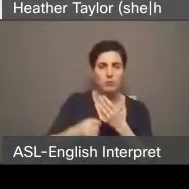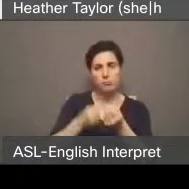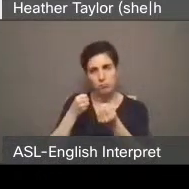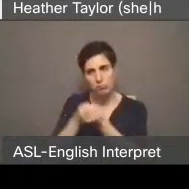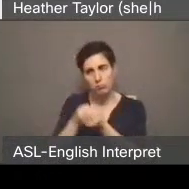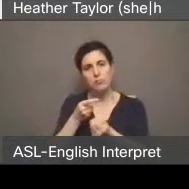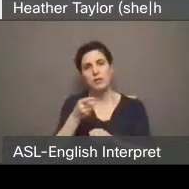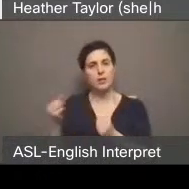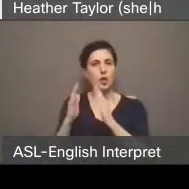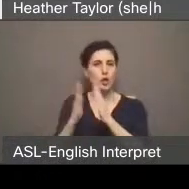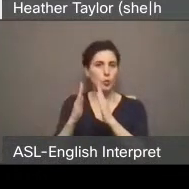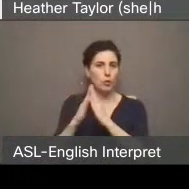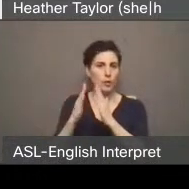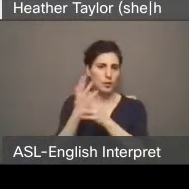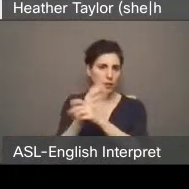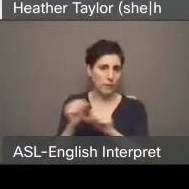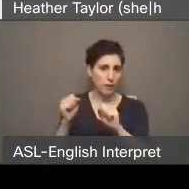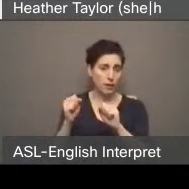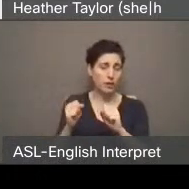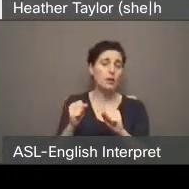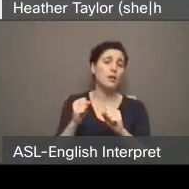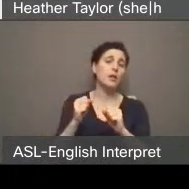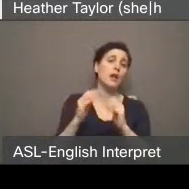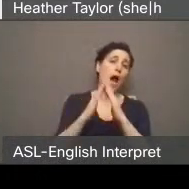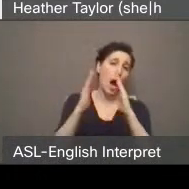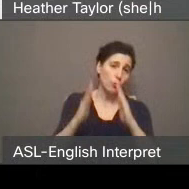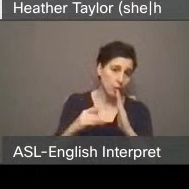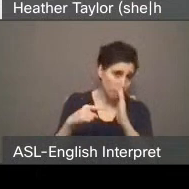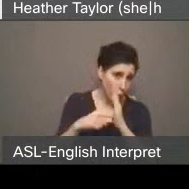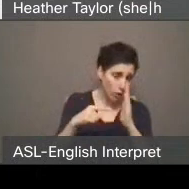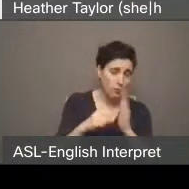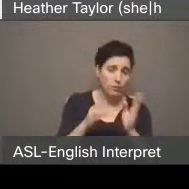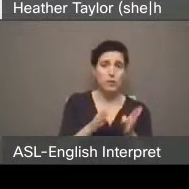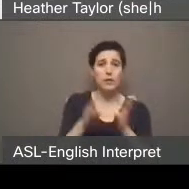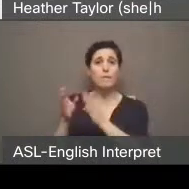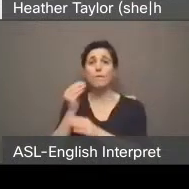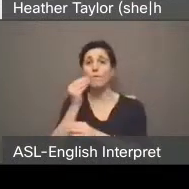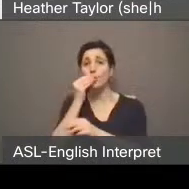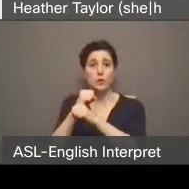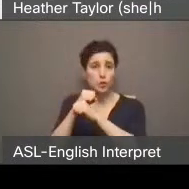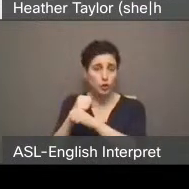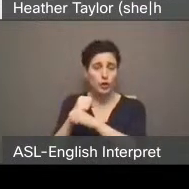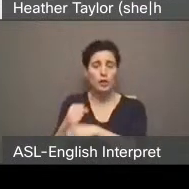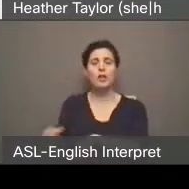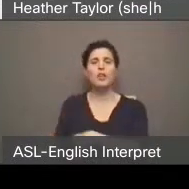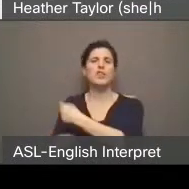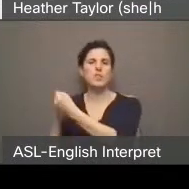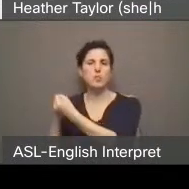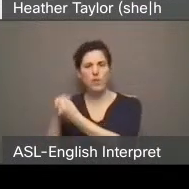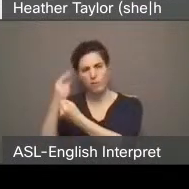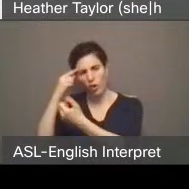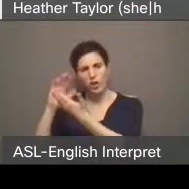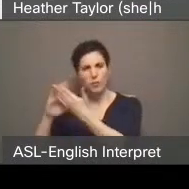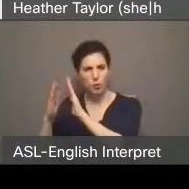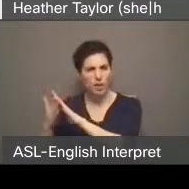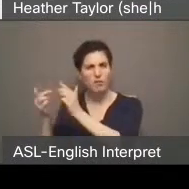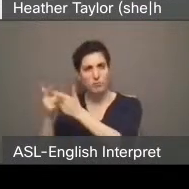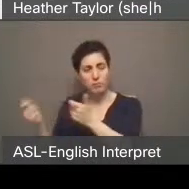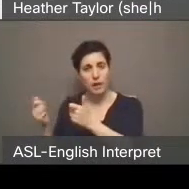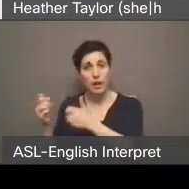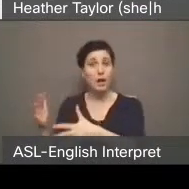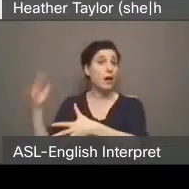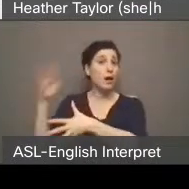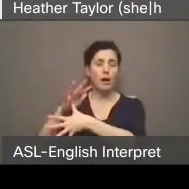safety, such as affordable housing, food security, community and mental health services, with special priority given to the well-being of Indigenous,